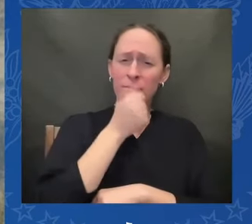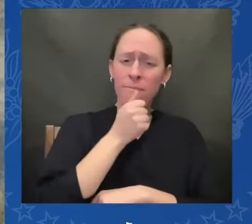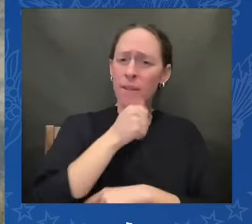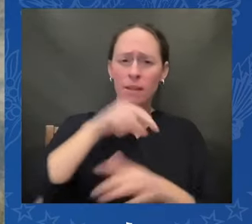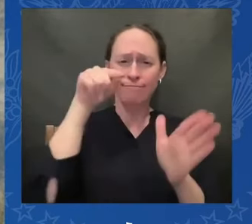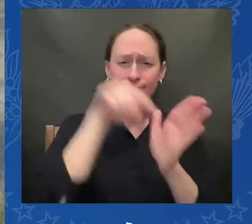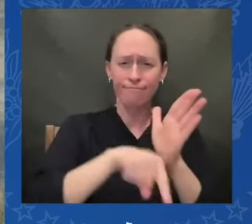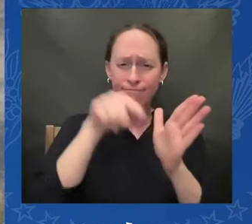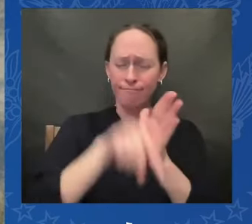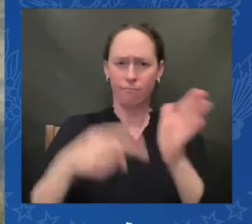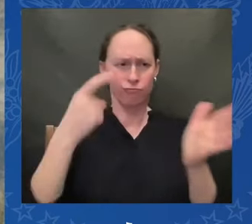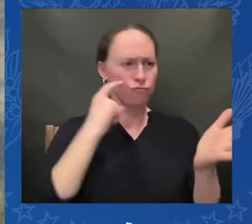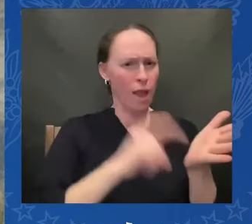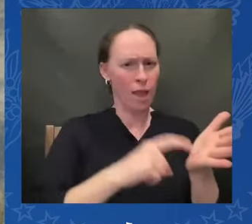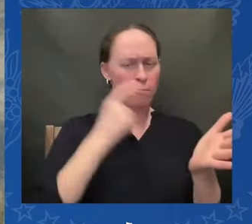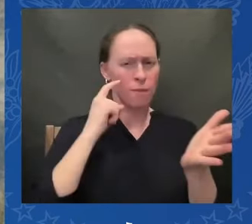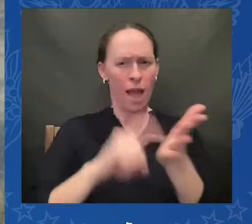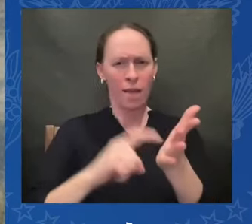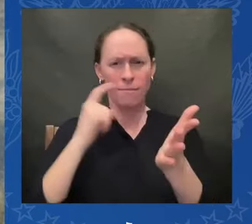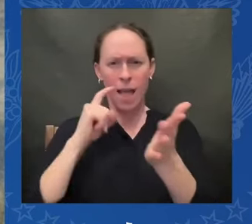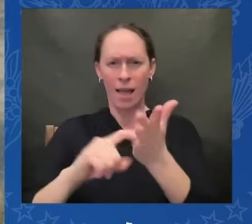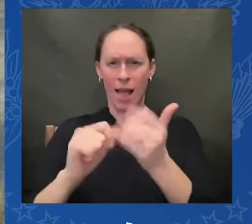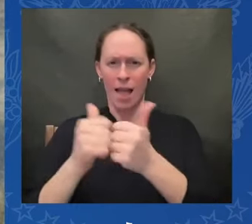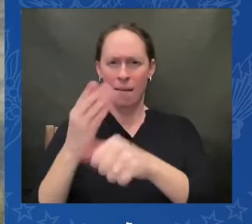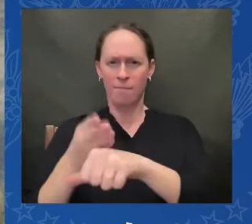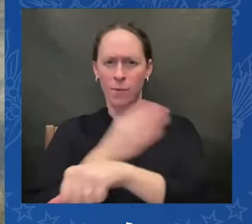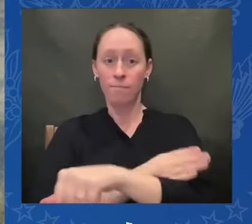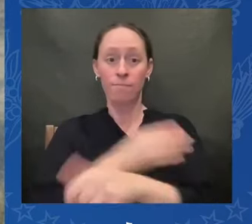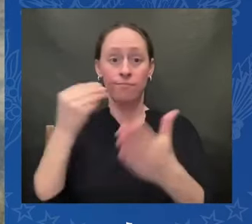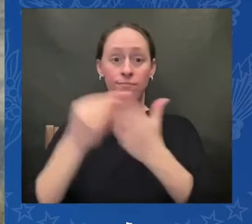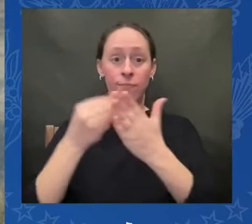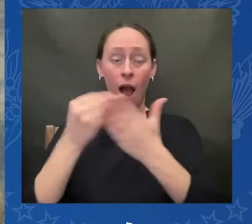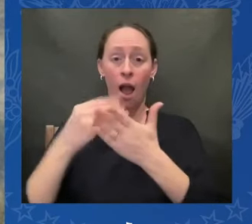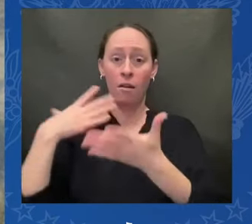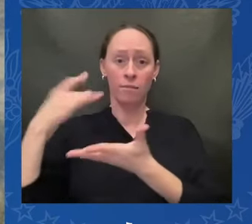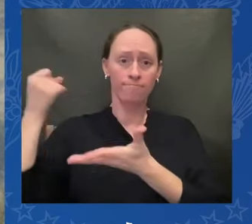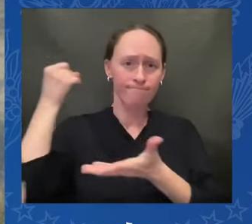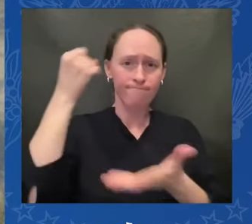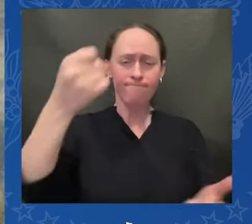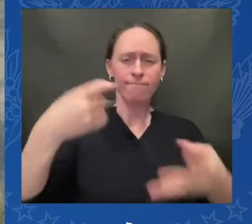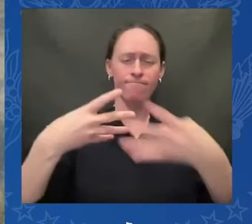tribal tribal leaders who know best how to strengthen their communities